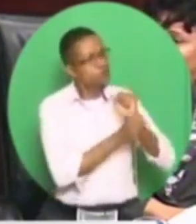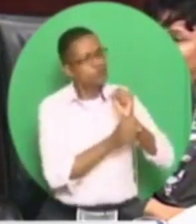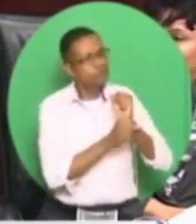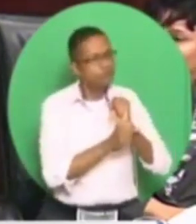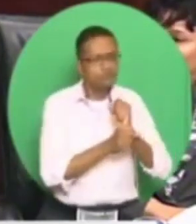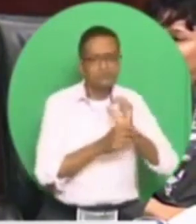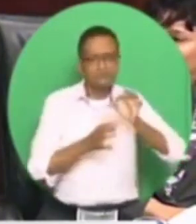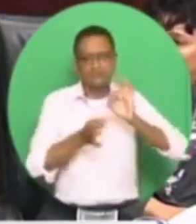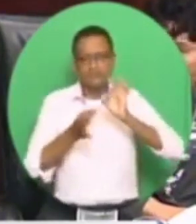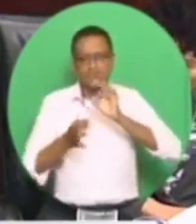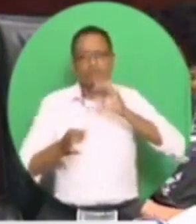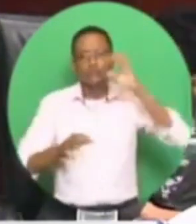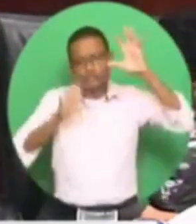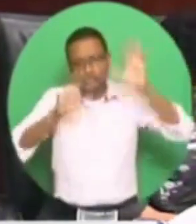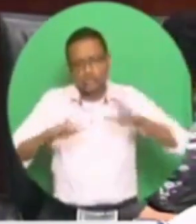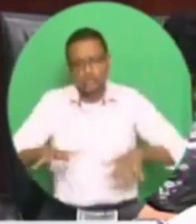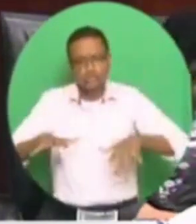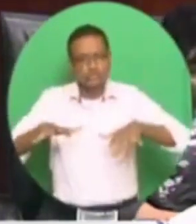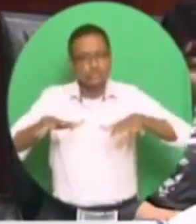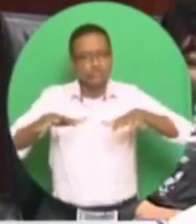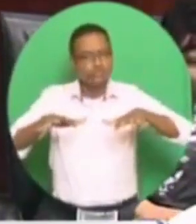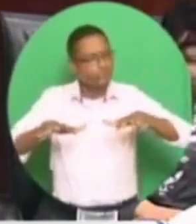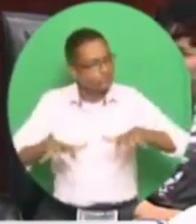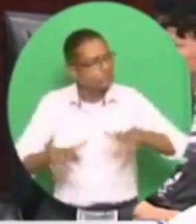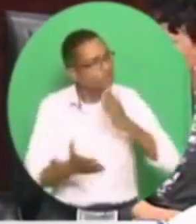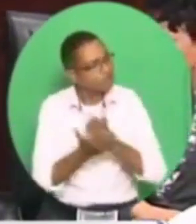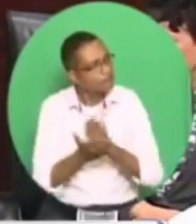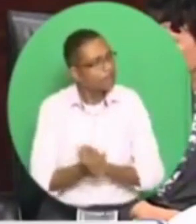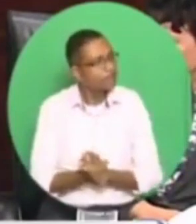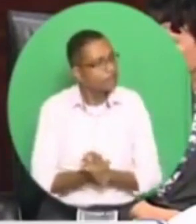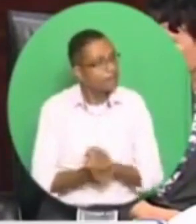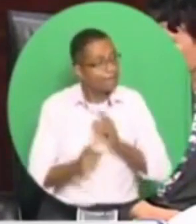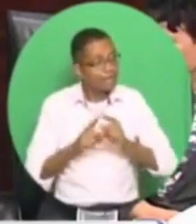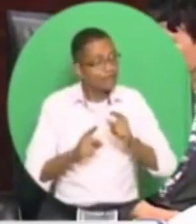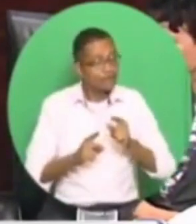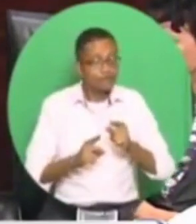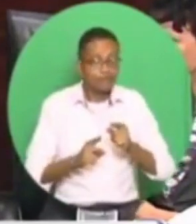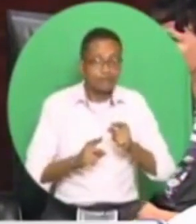caught elevated somewhere in Port of Spain, docking water.